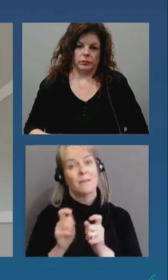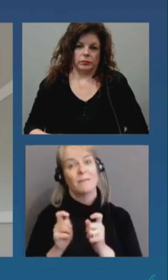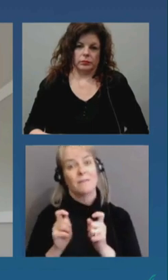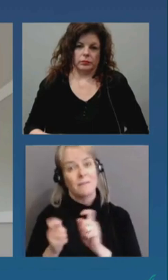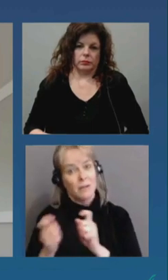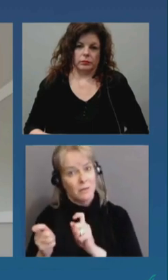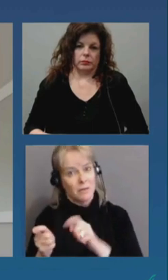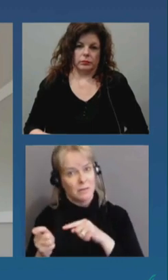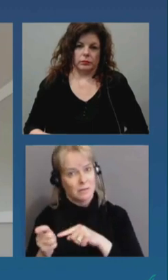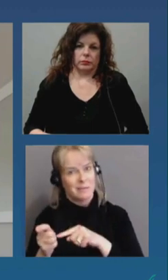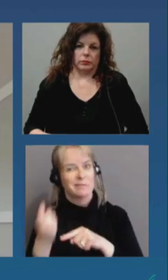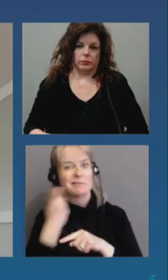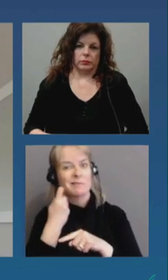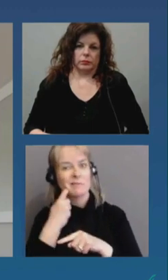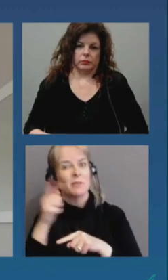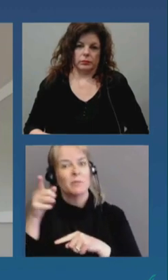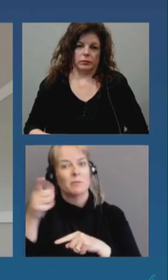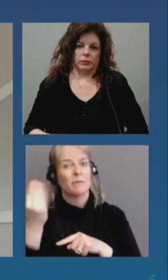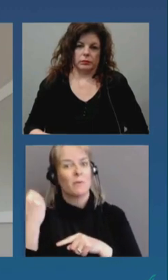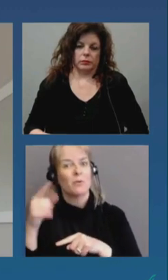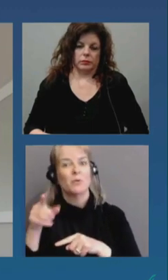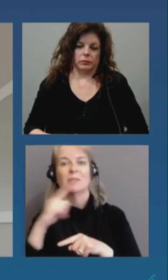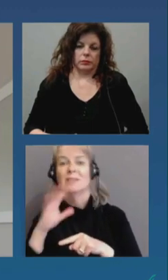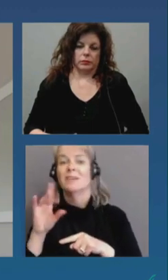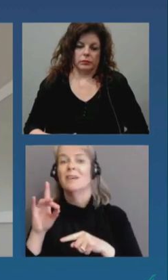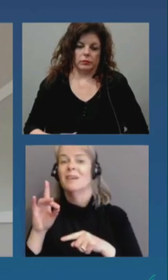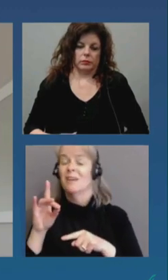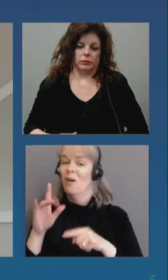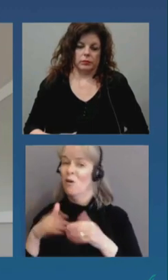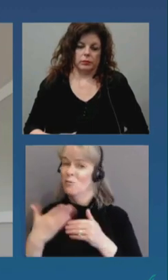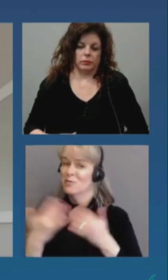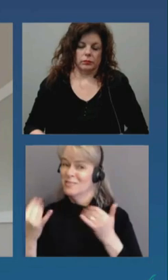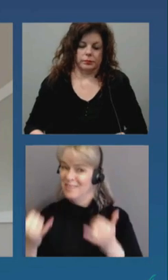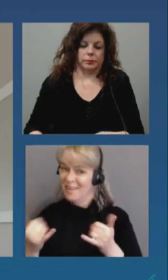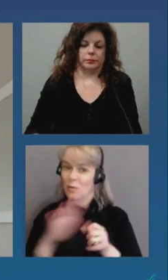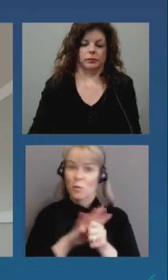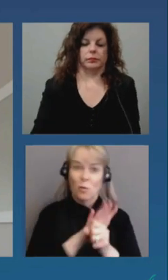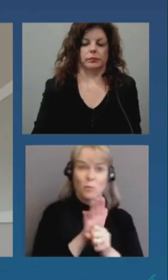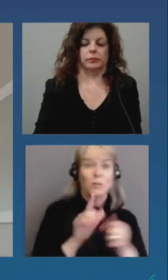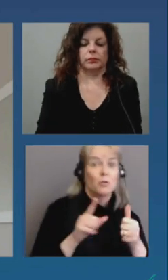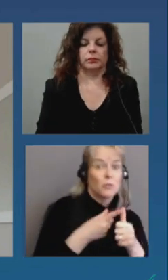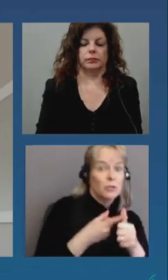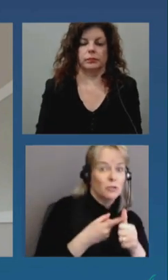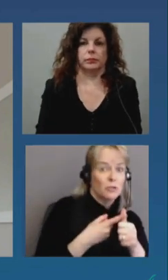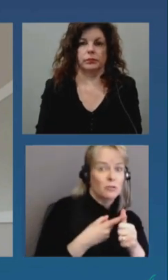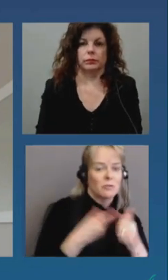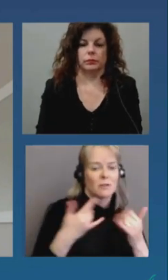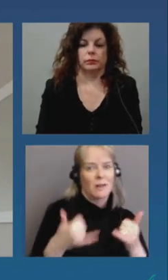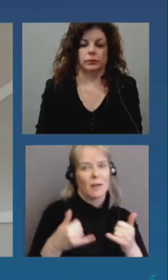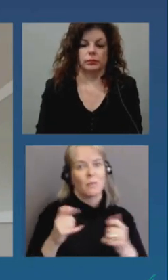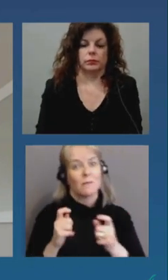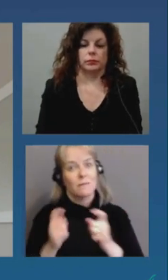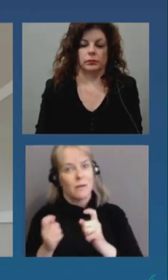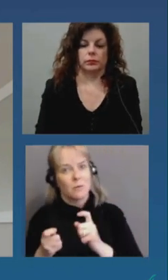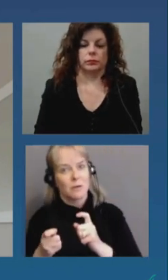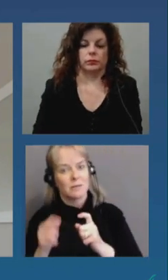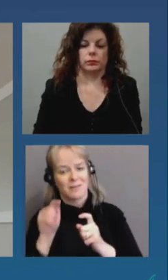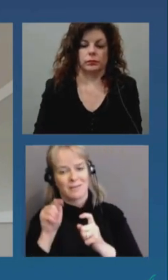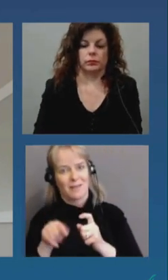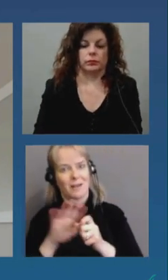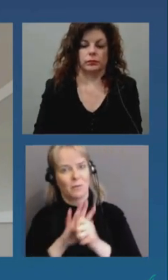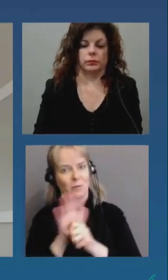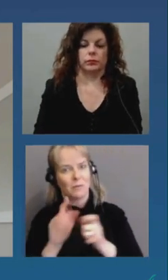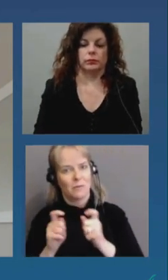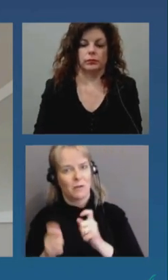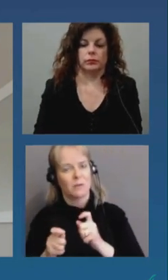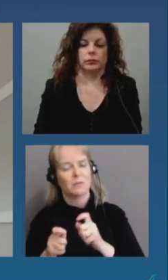or in the wastewater maybe you can clarify that um but how is the variance spreading in ottawa uh are you